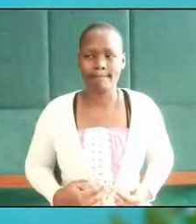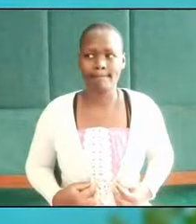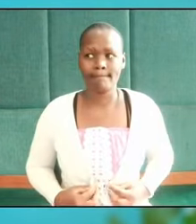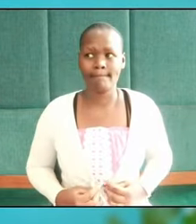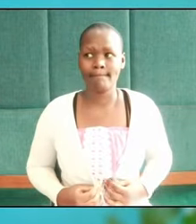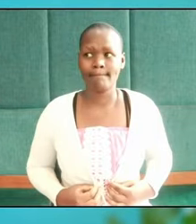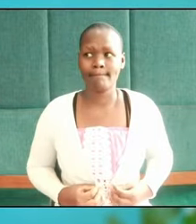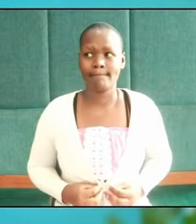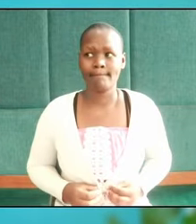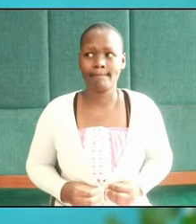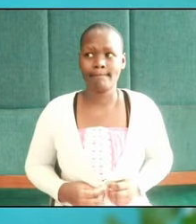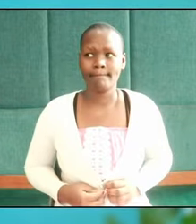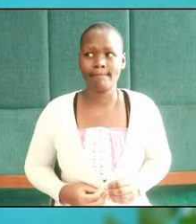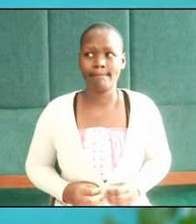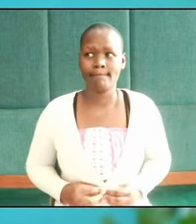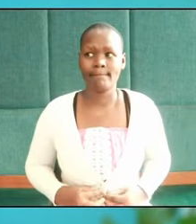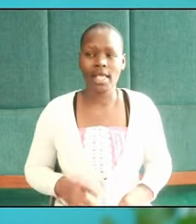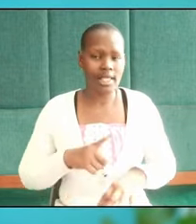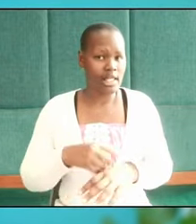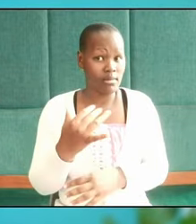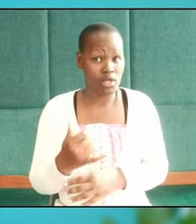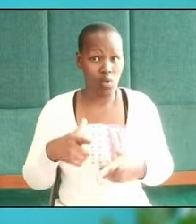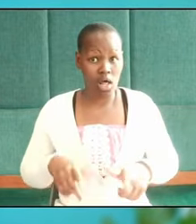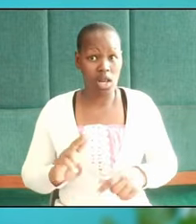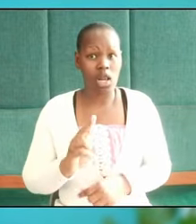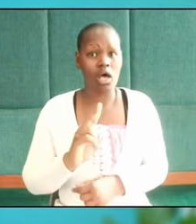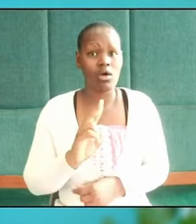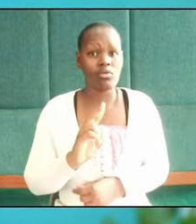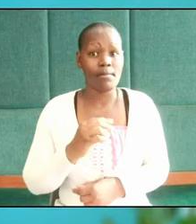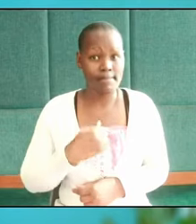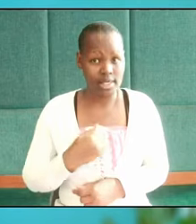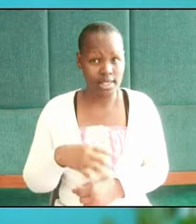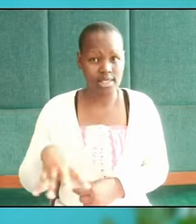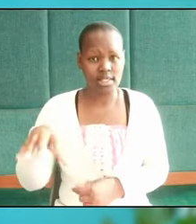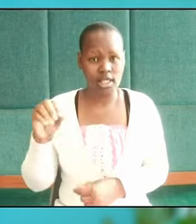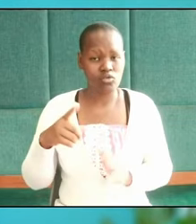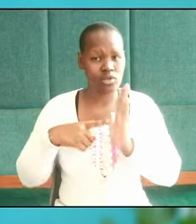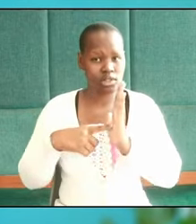allow me to take you to an illustration.